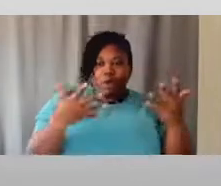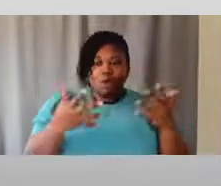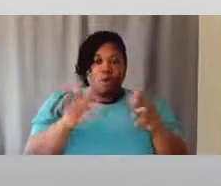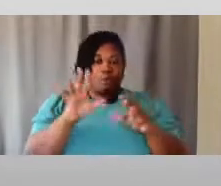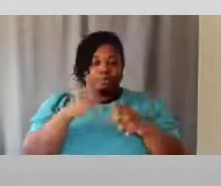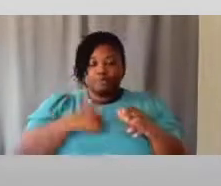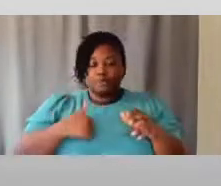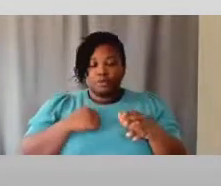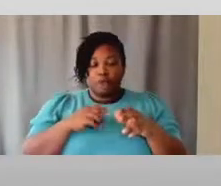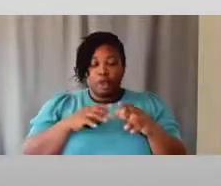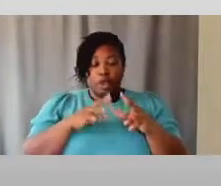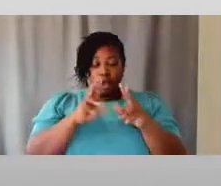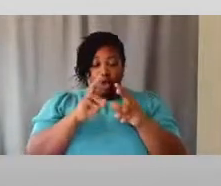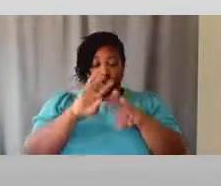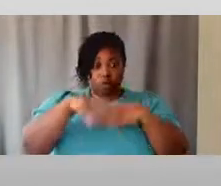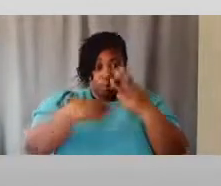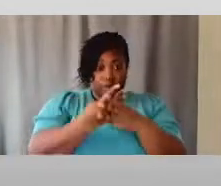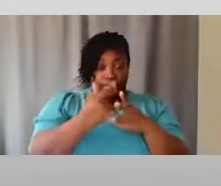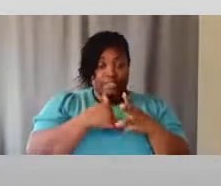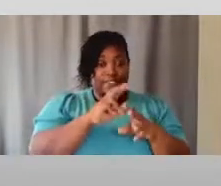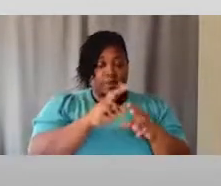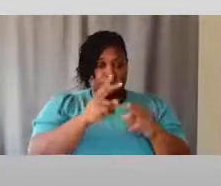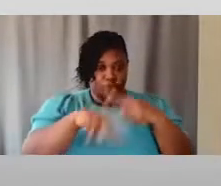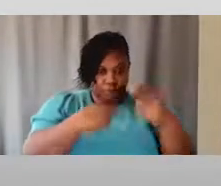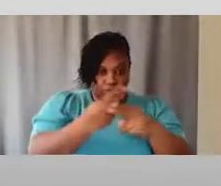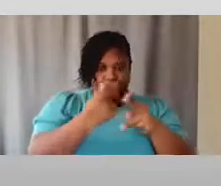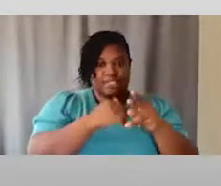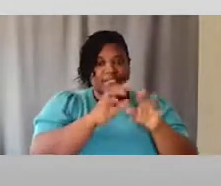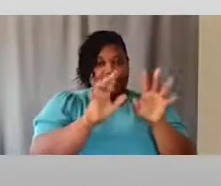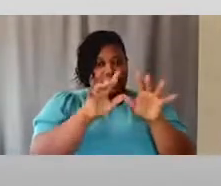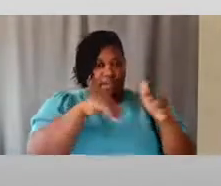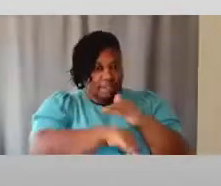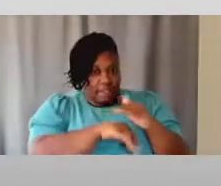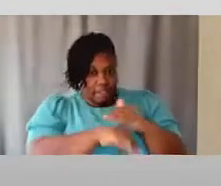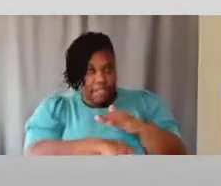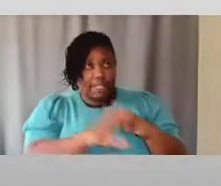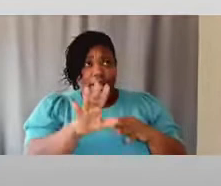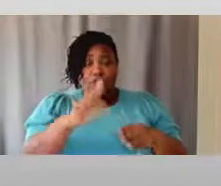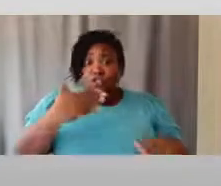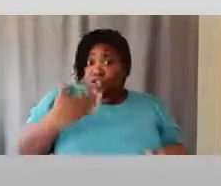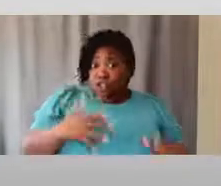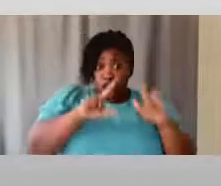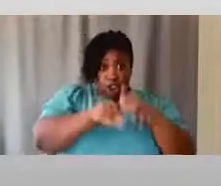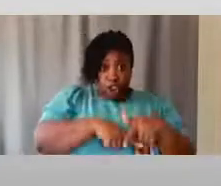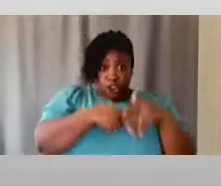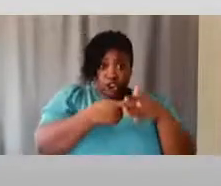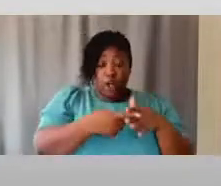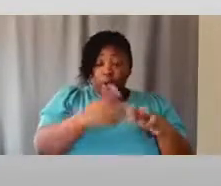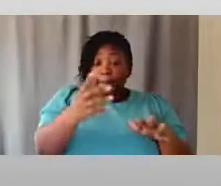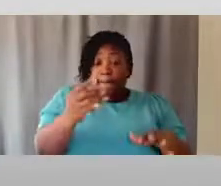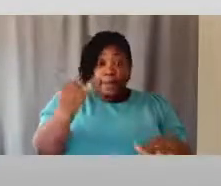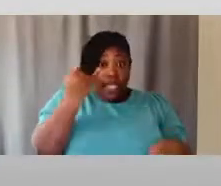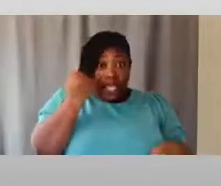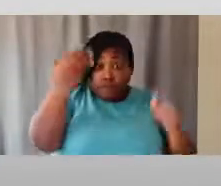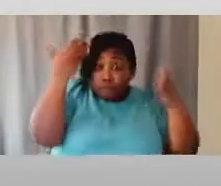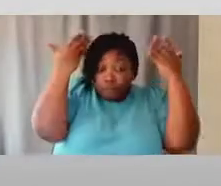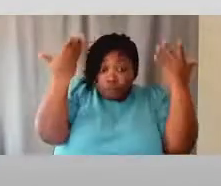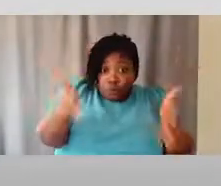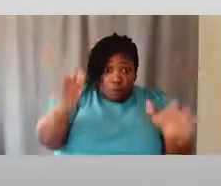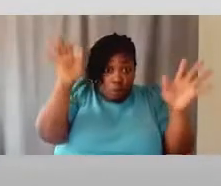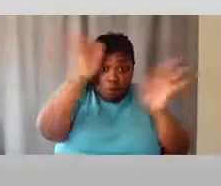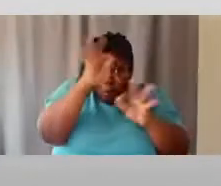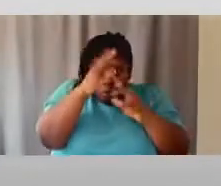definitely a good start, especially if you don't know what you're doing. You can at least push for that. You know, I